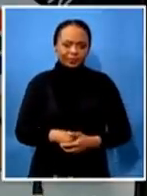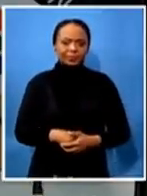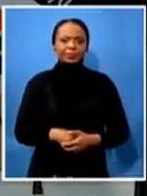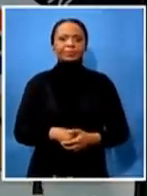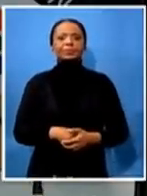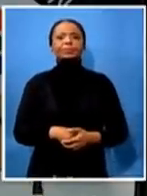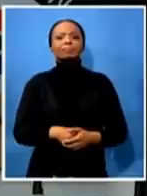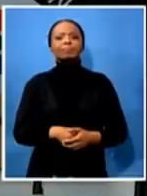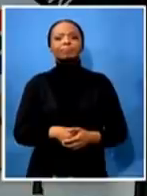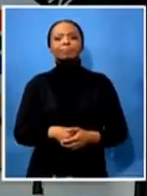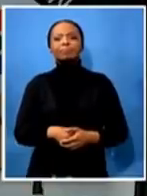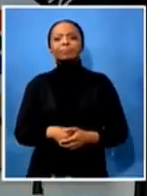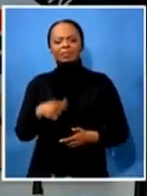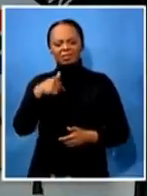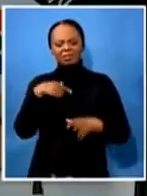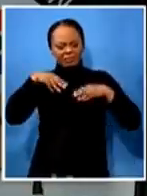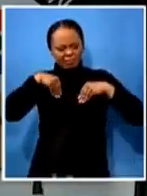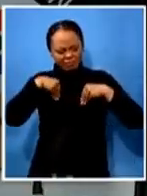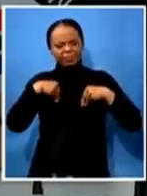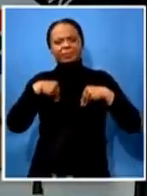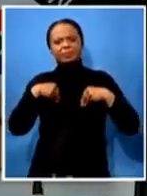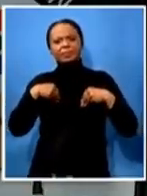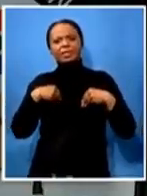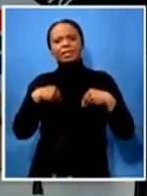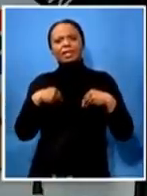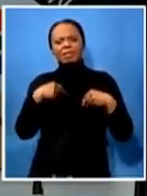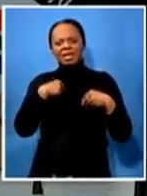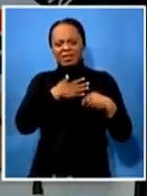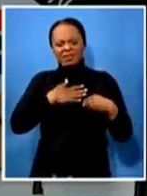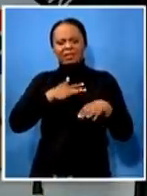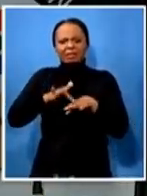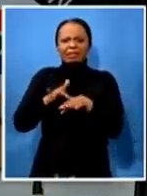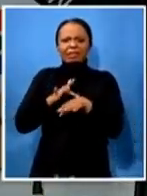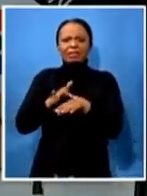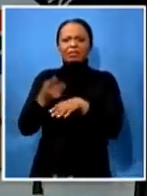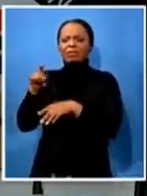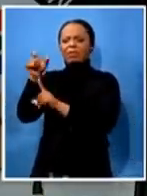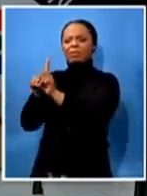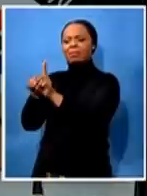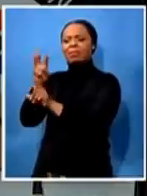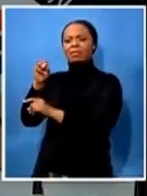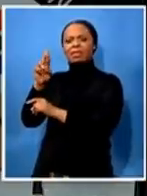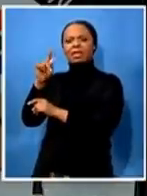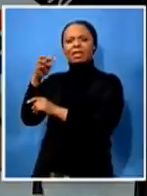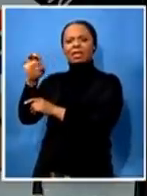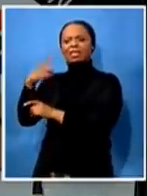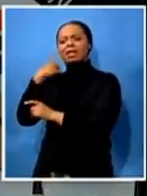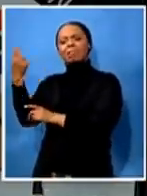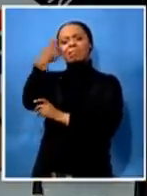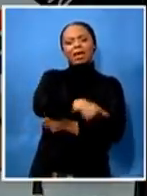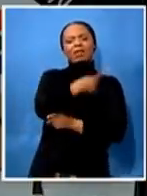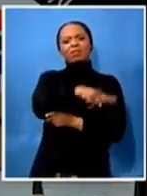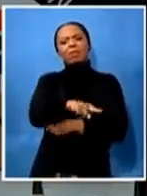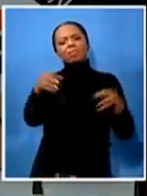find it insensitive for mr gritty to claim that they paid the cause for the burial of my son and my family